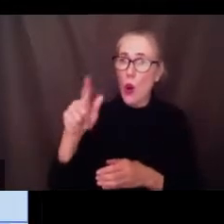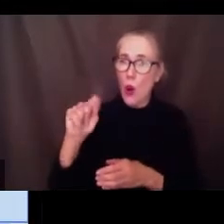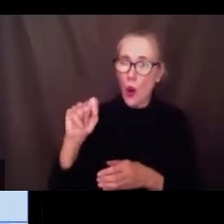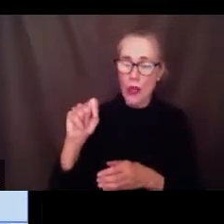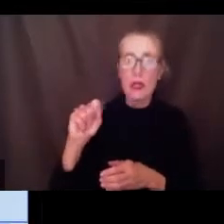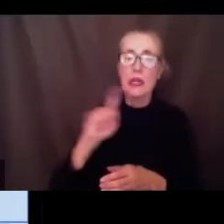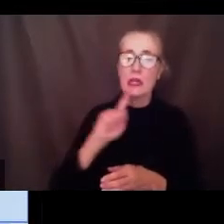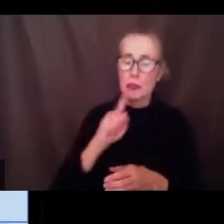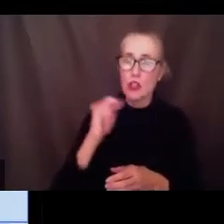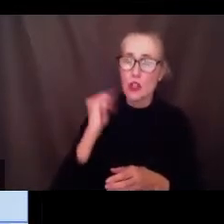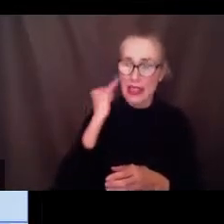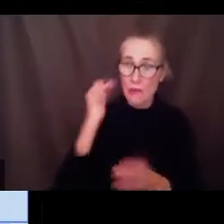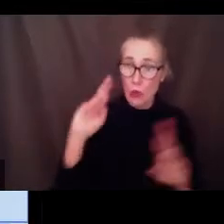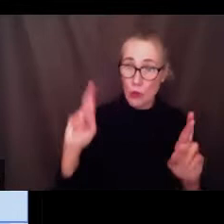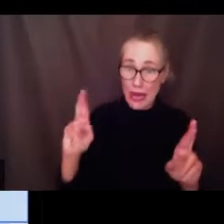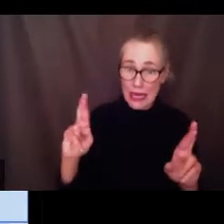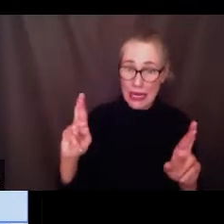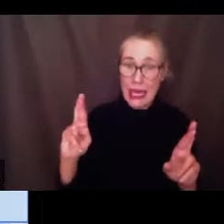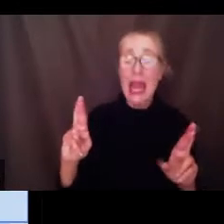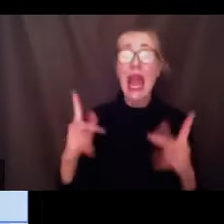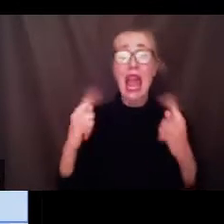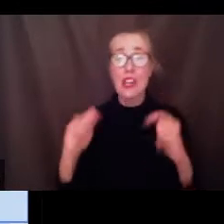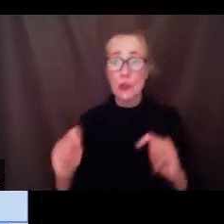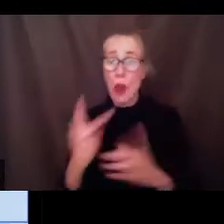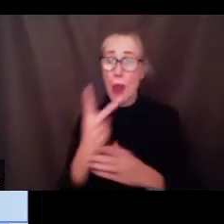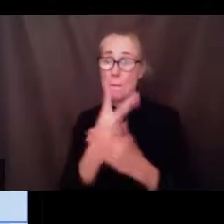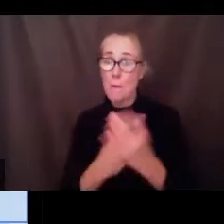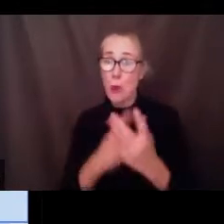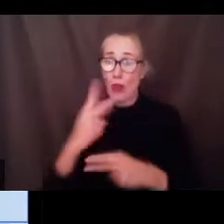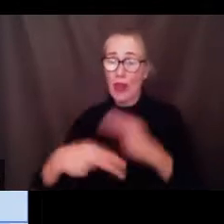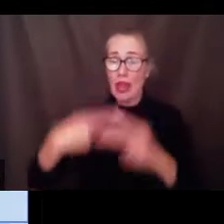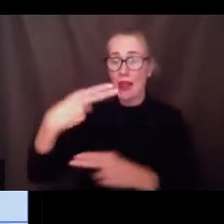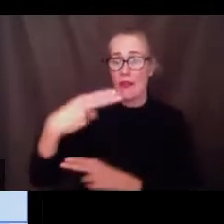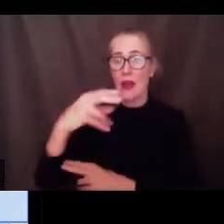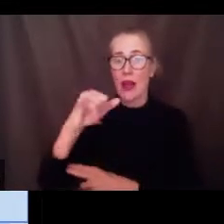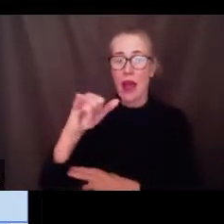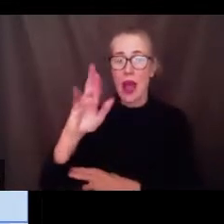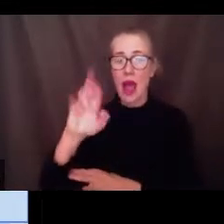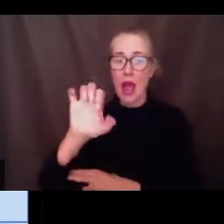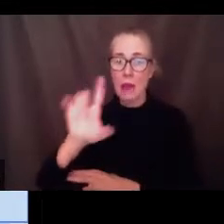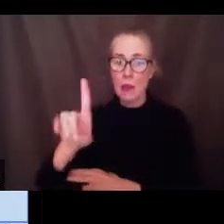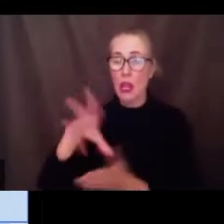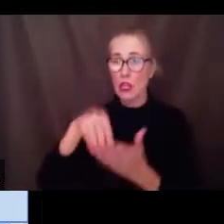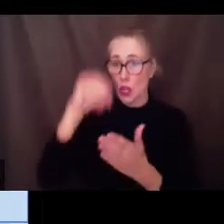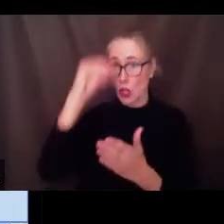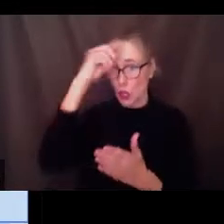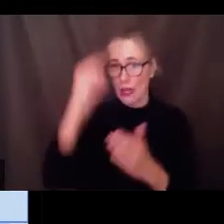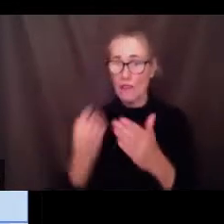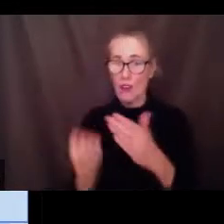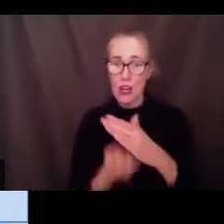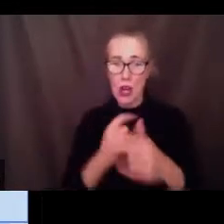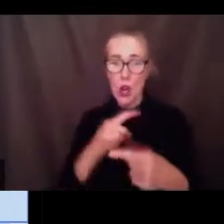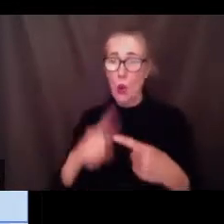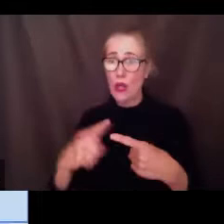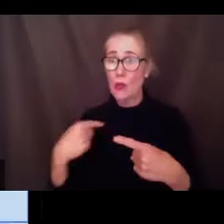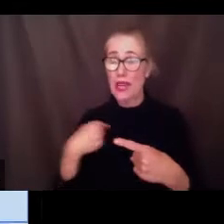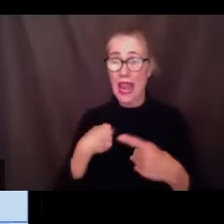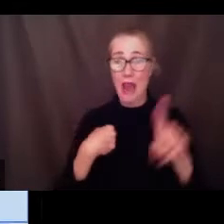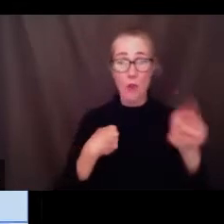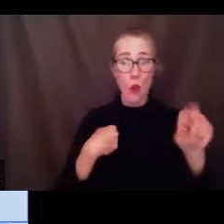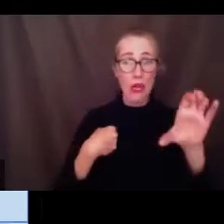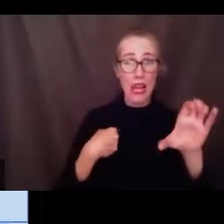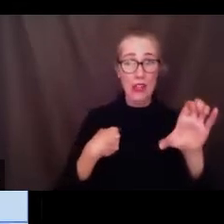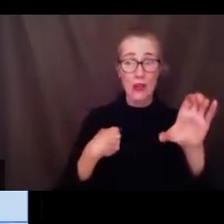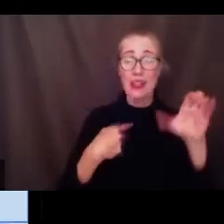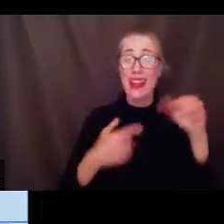aiming for our hybrid learning opening opening in elementary once we reach under 28 cases per 100,000 residents